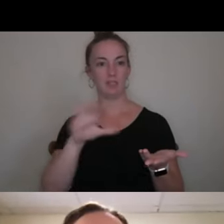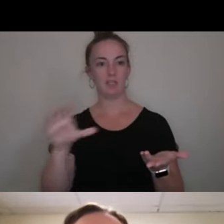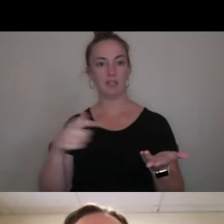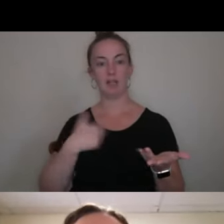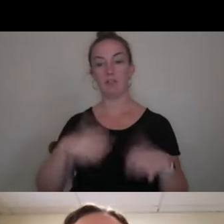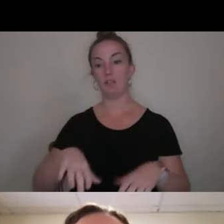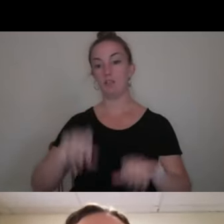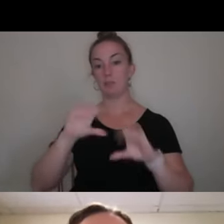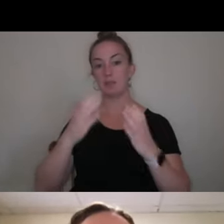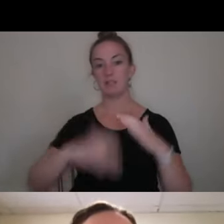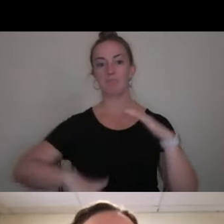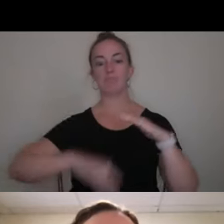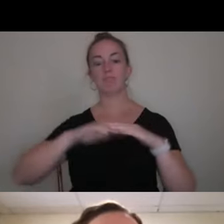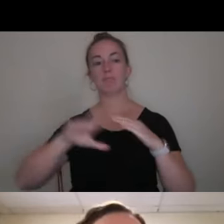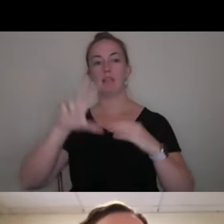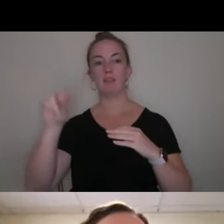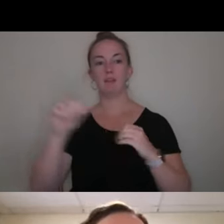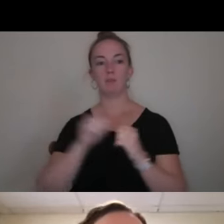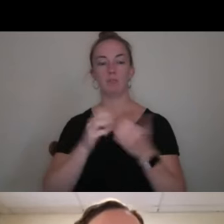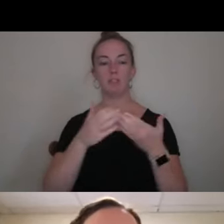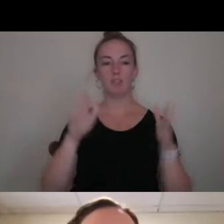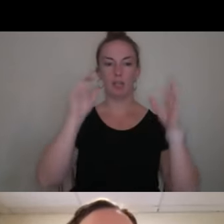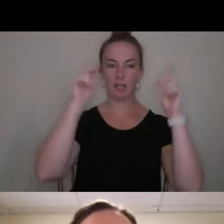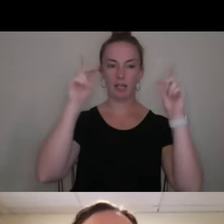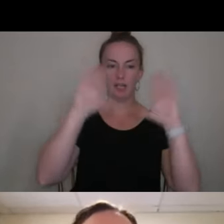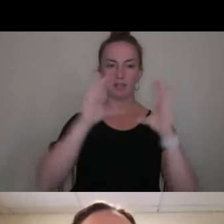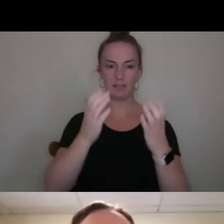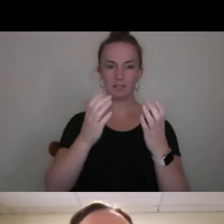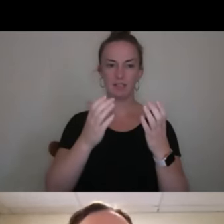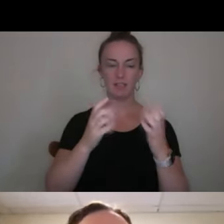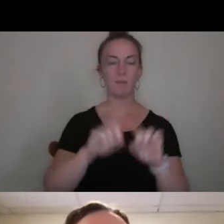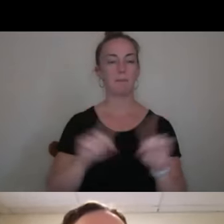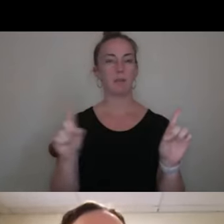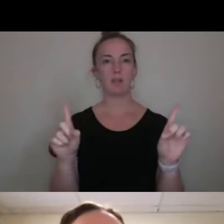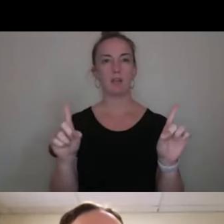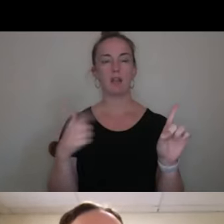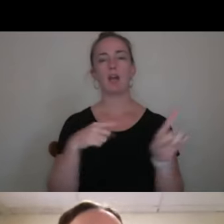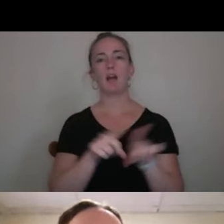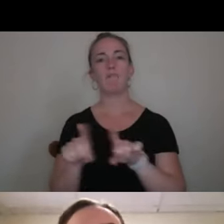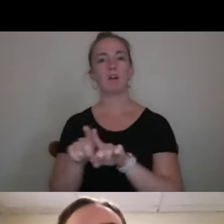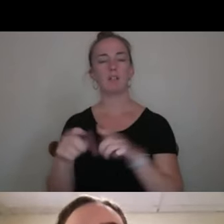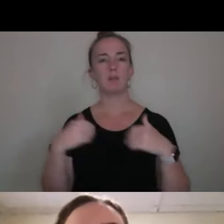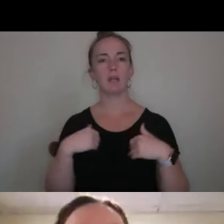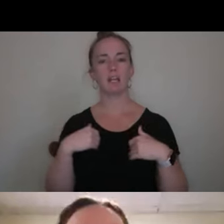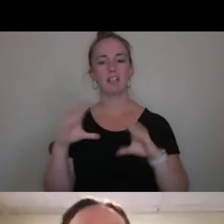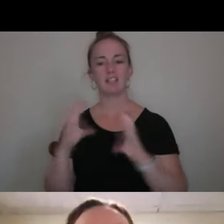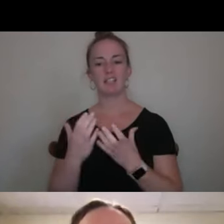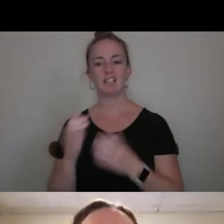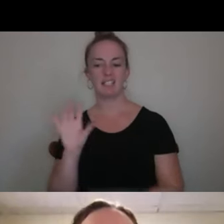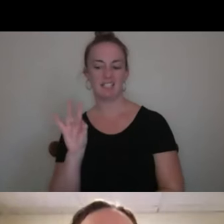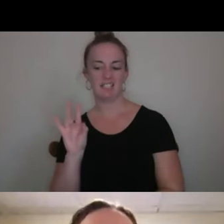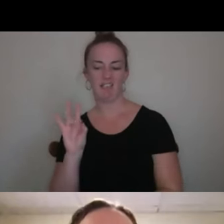classes that have gone up to that with like Jenna general education requirement classes, but I've also had a class as small as seven.